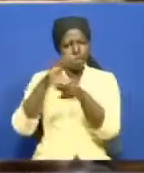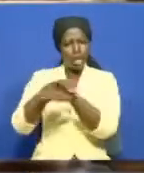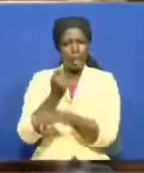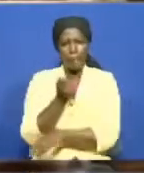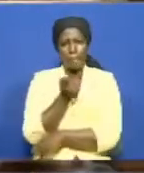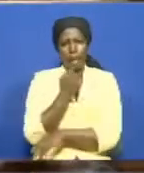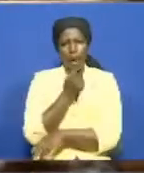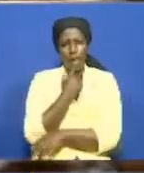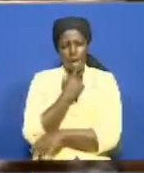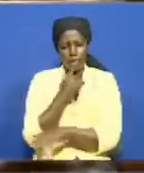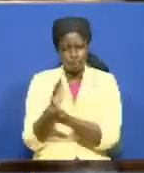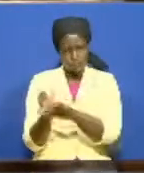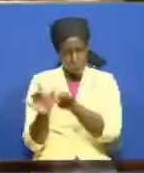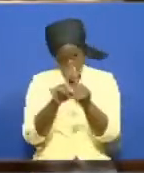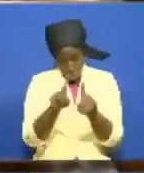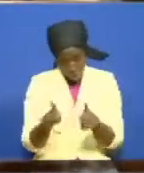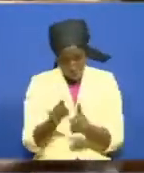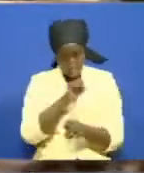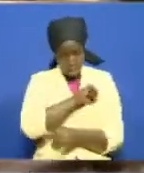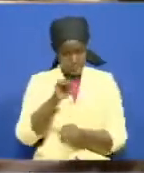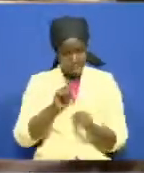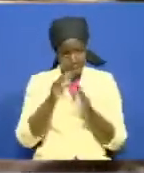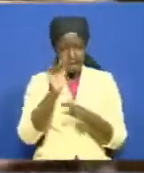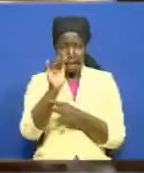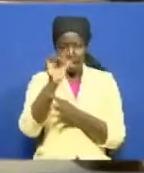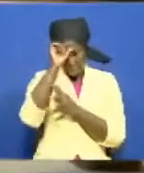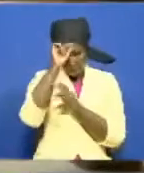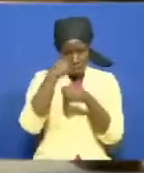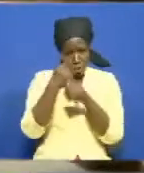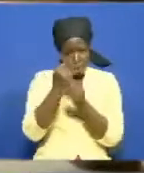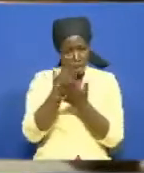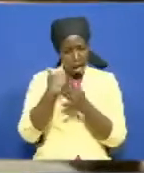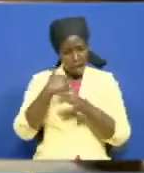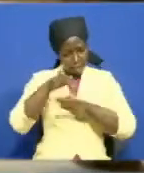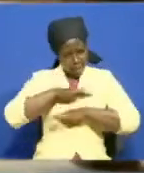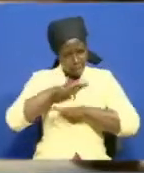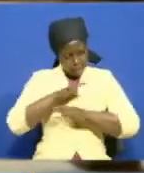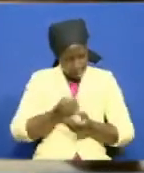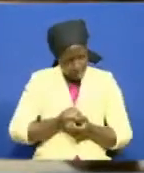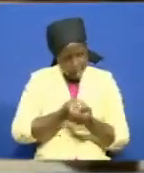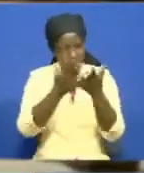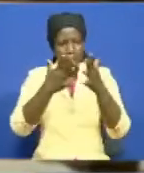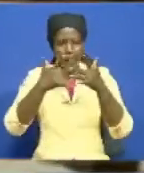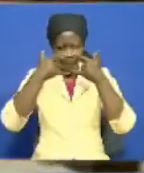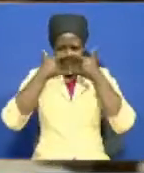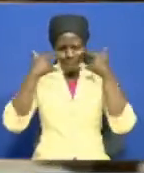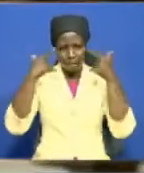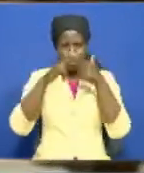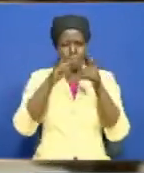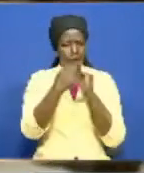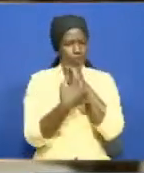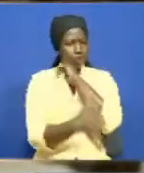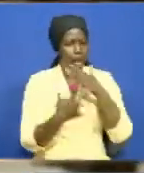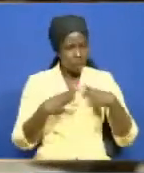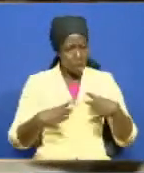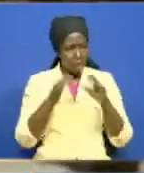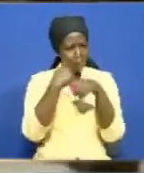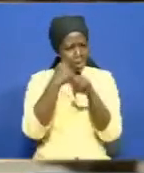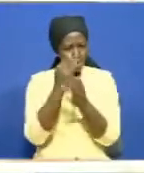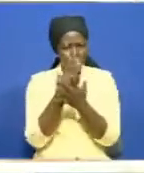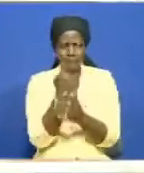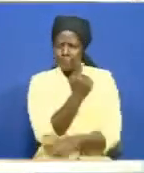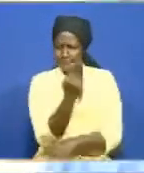Ninturi further asked the government to ensure adequate supply of face masks to the poor and to ensure every Kenyan is